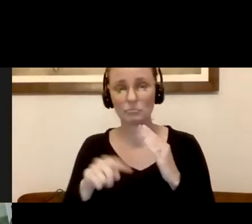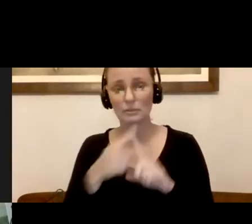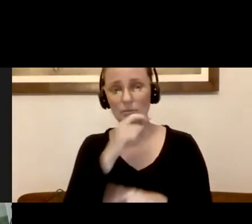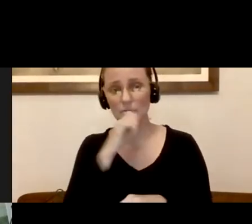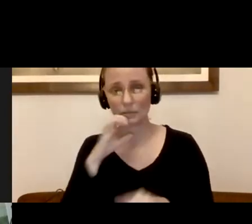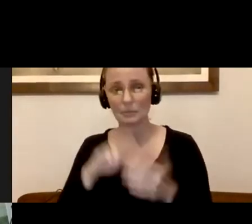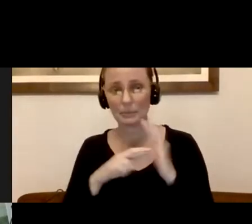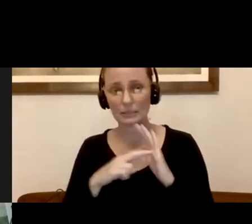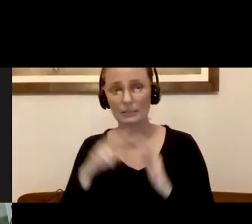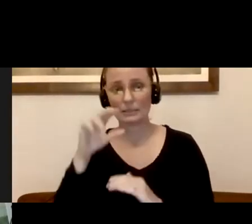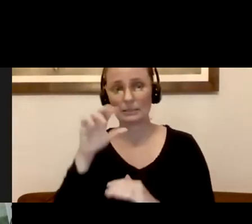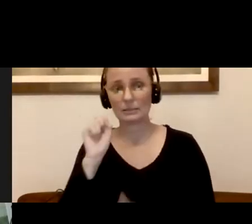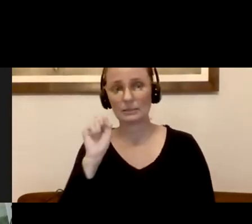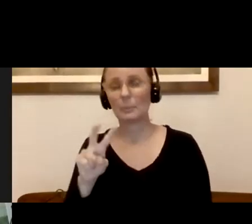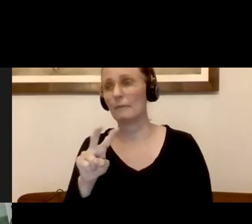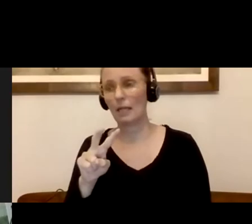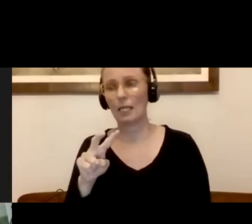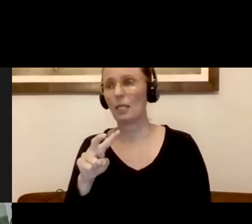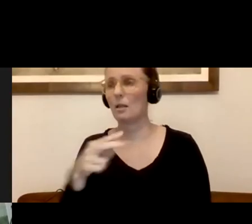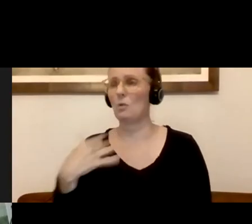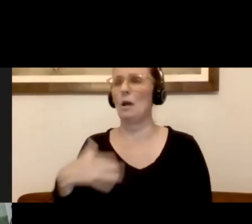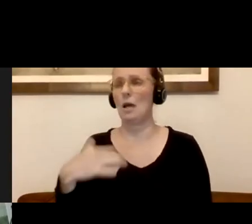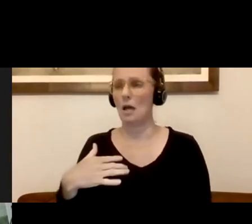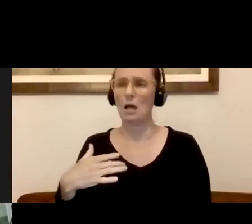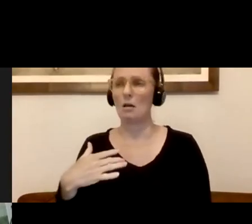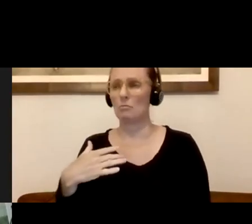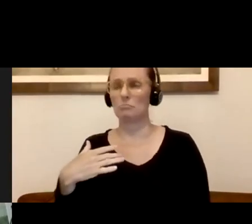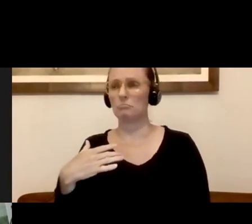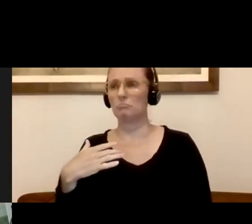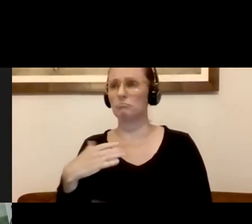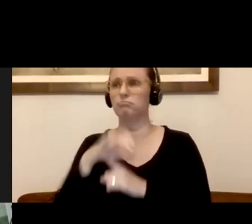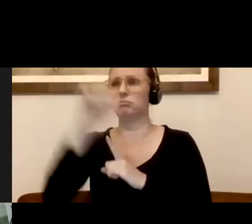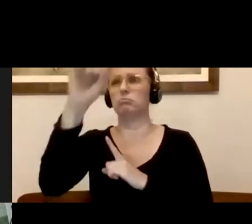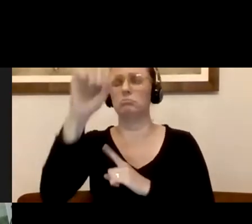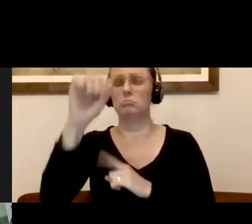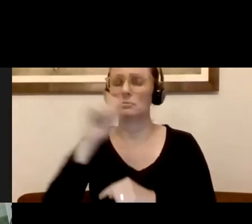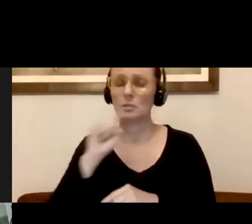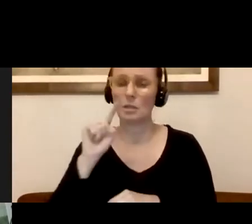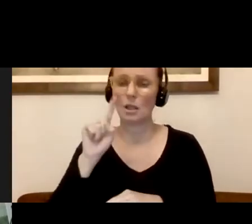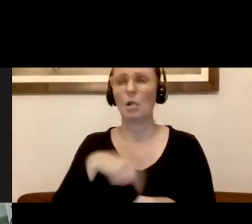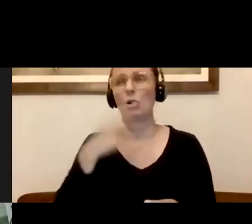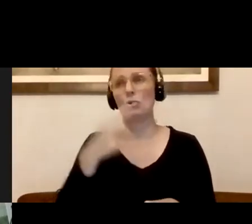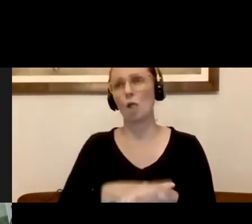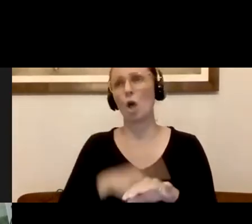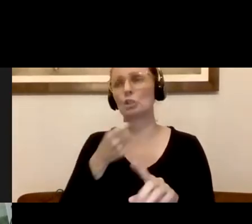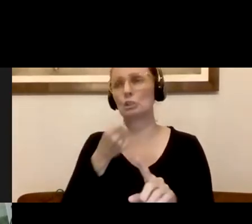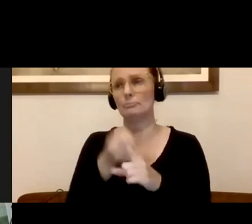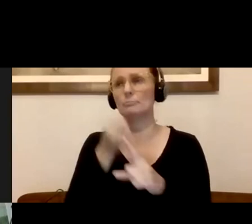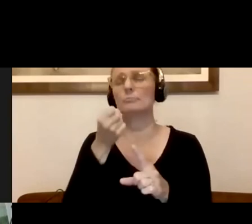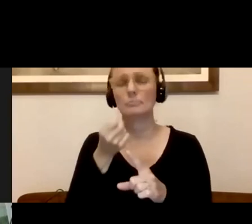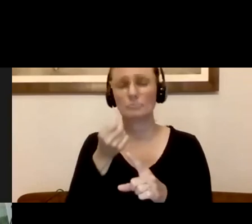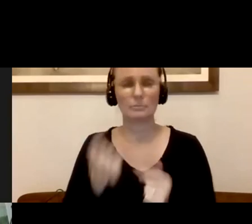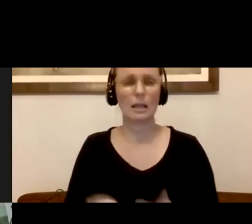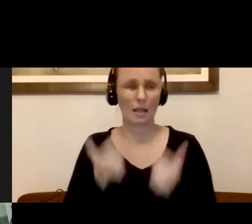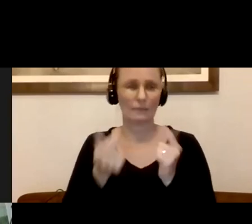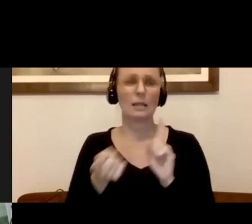all has also highlighted deficiencies in the safety net. It is very likely that there will be long-term effects on our lives, at least until the vaccine is found.